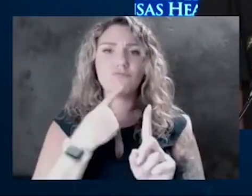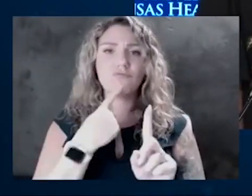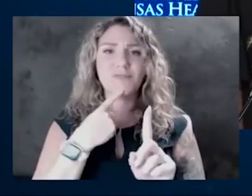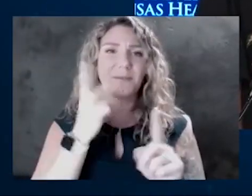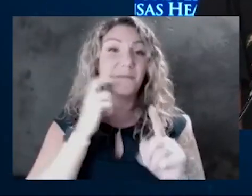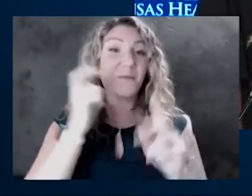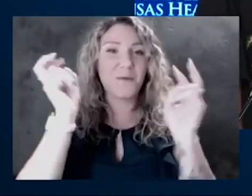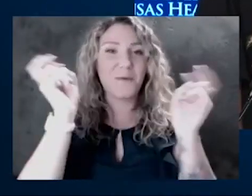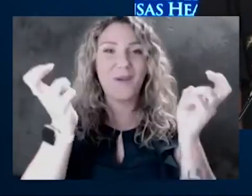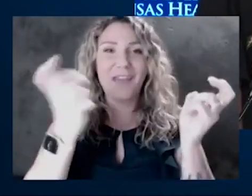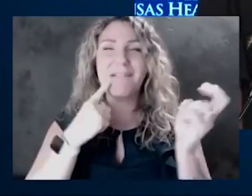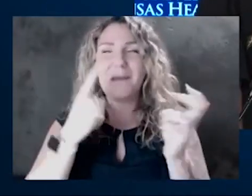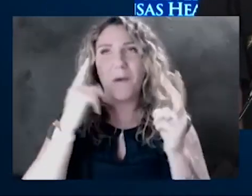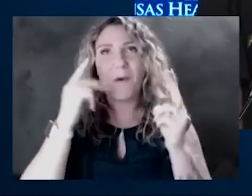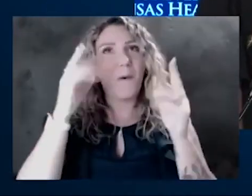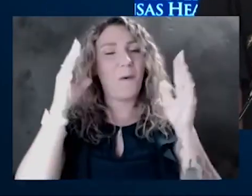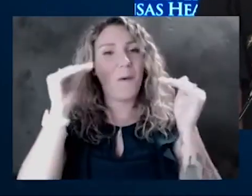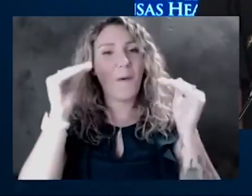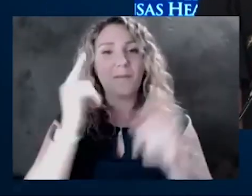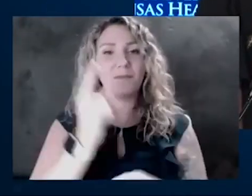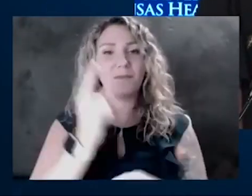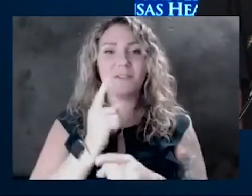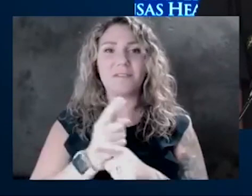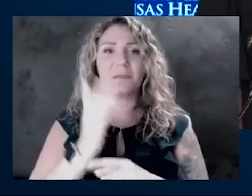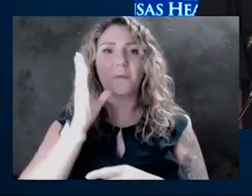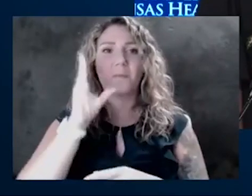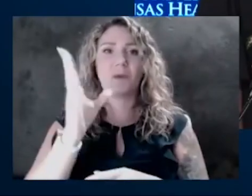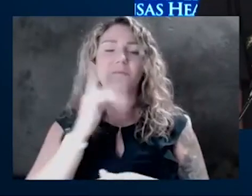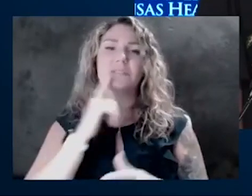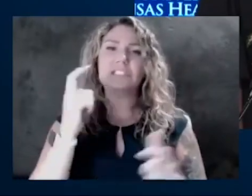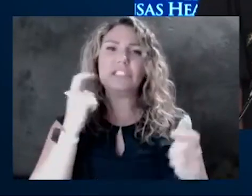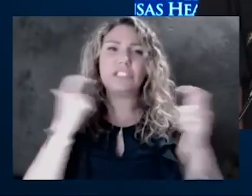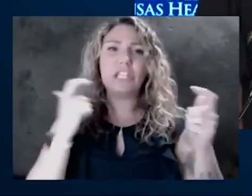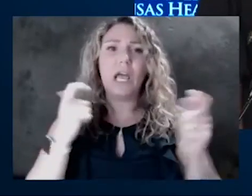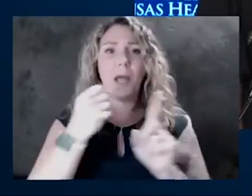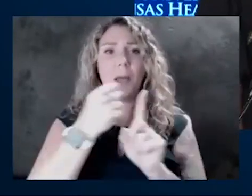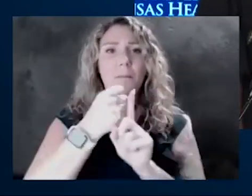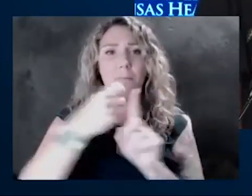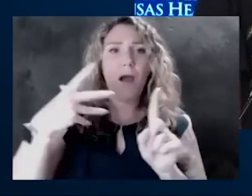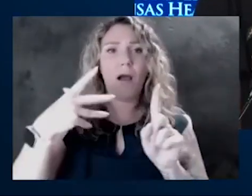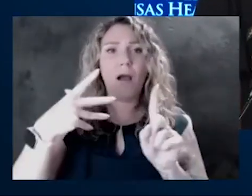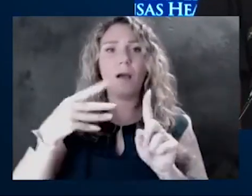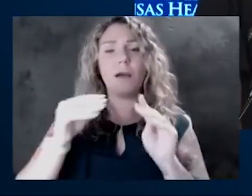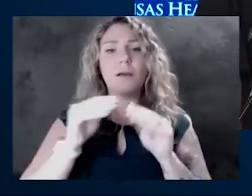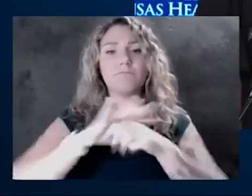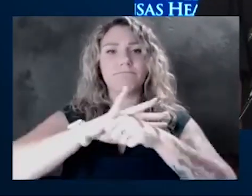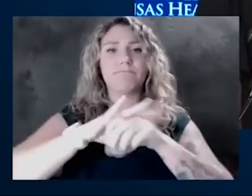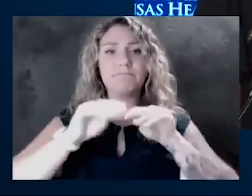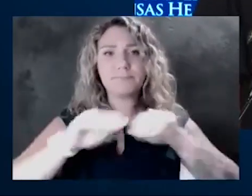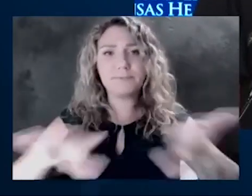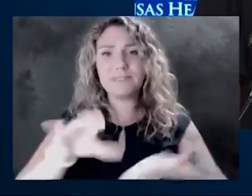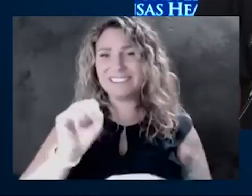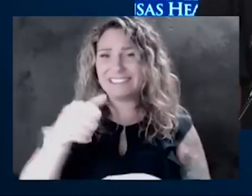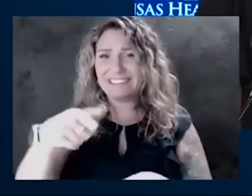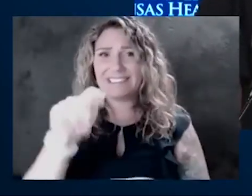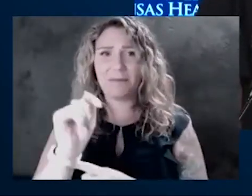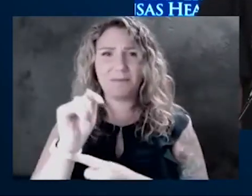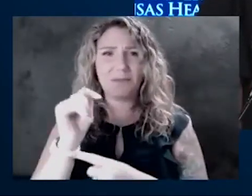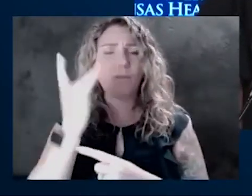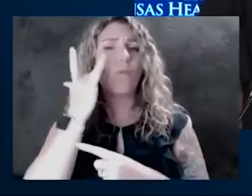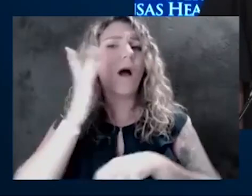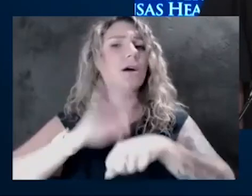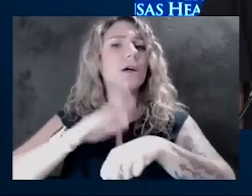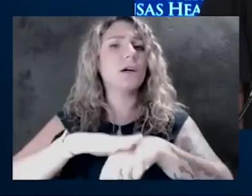have this right, there's going to be a huge blow up in September in Kansas City. I want to know what prompted you to give that warning and do you still feel that way?